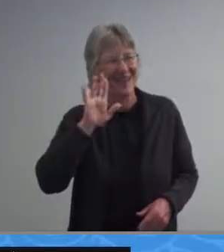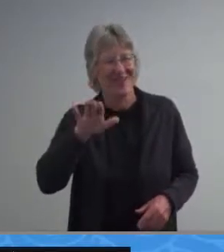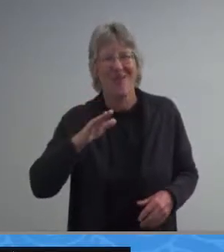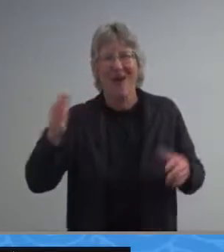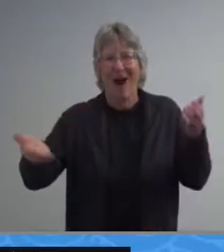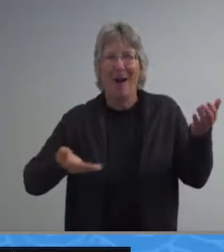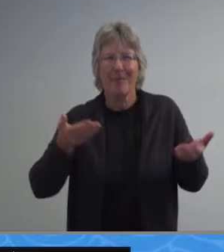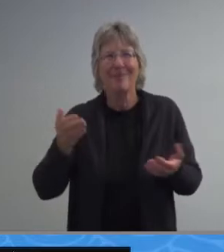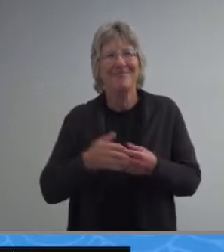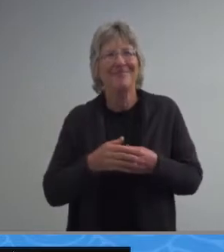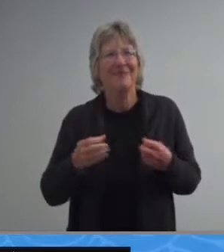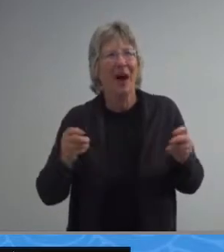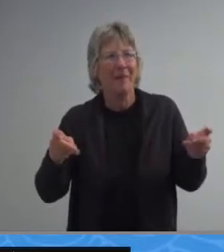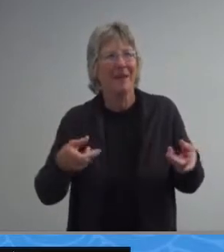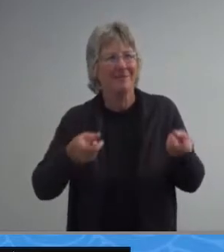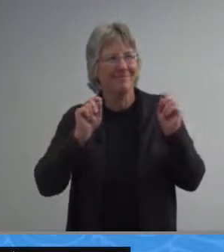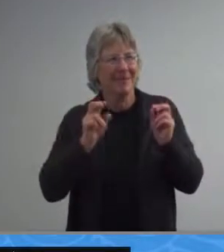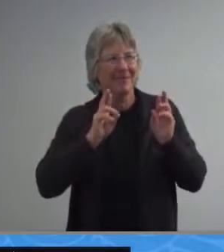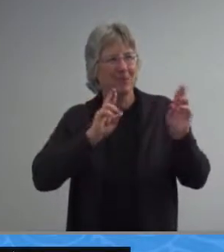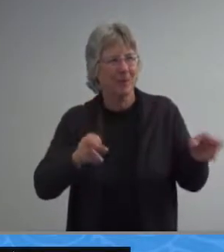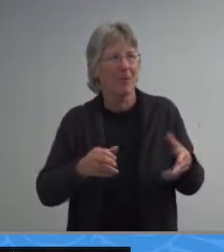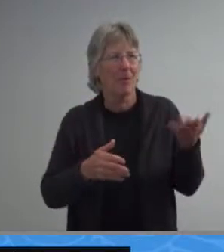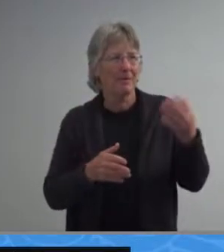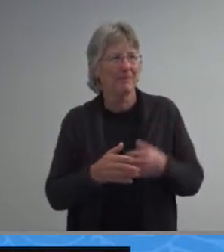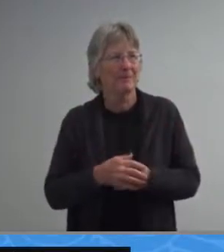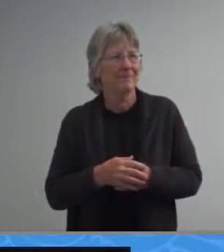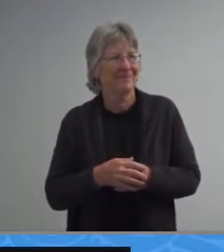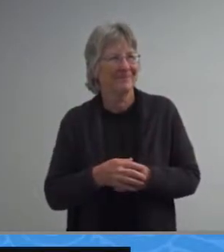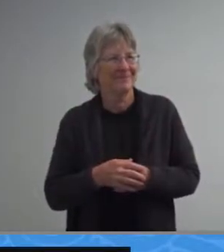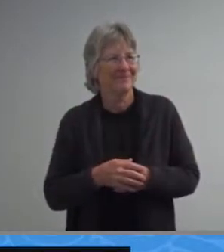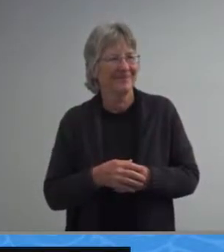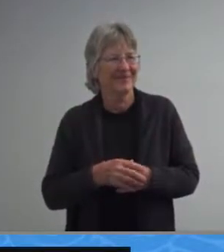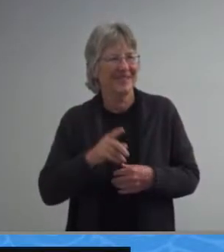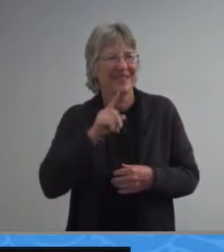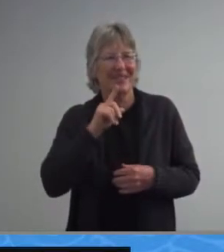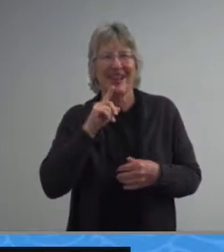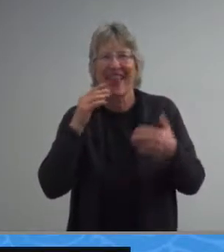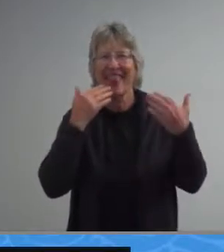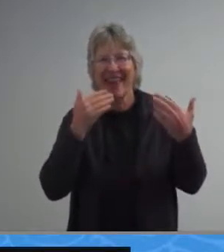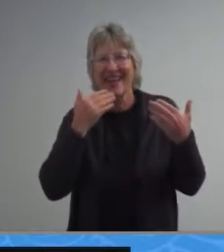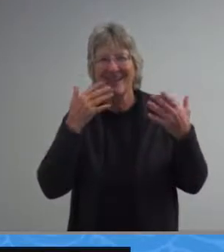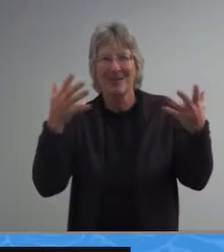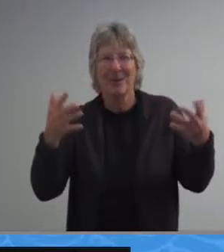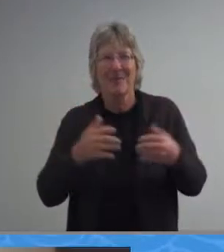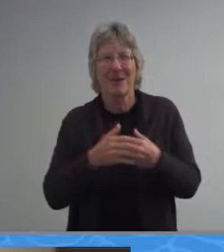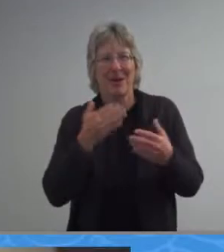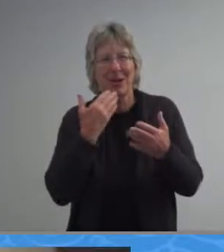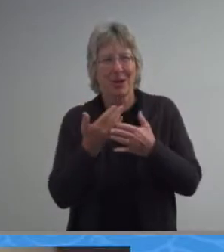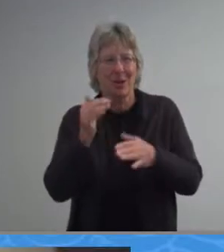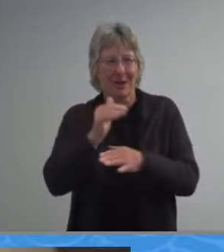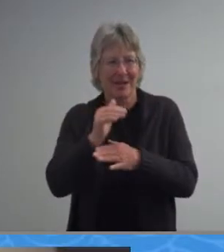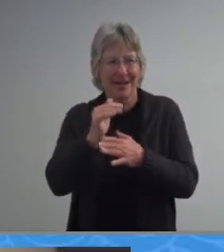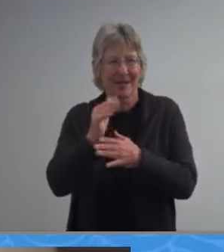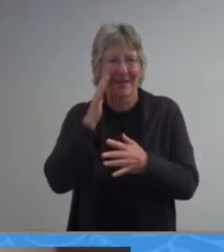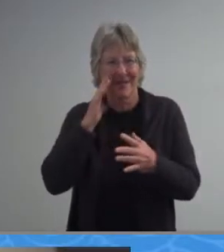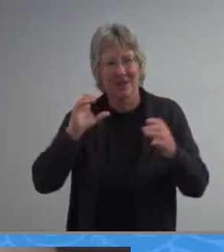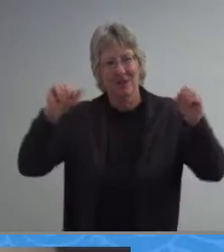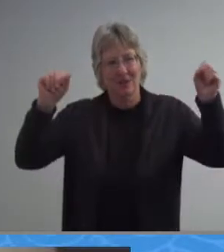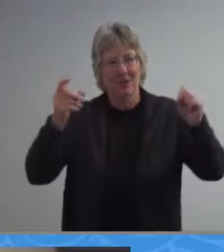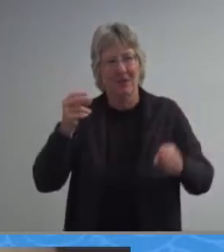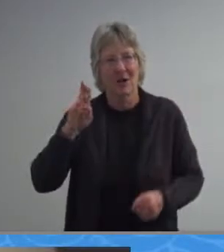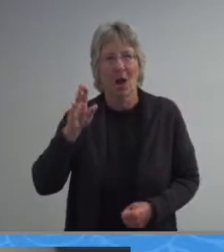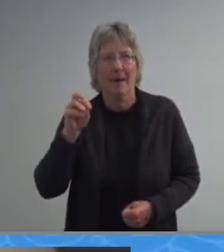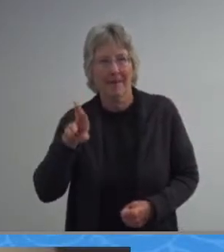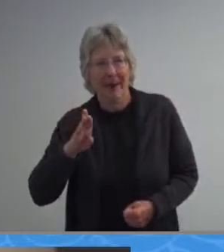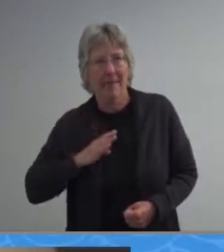to give us a report sure thank you so much um good evening superintendent dr baker board